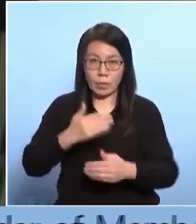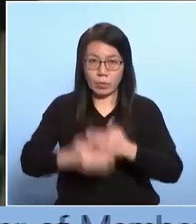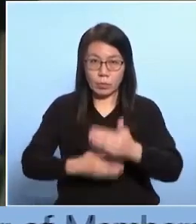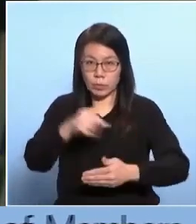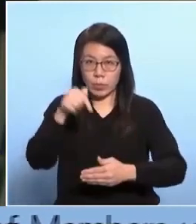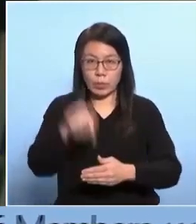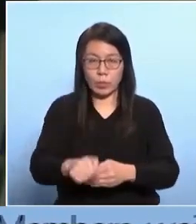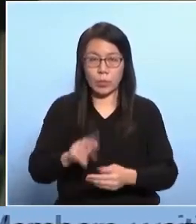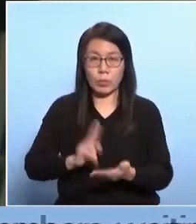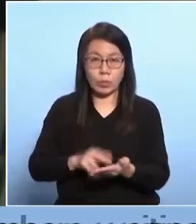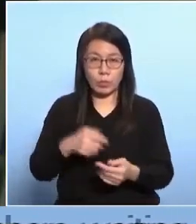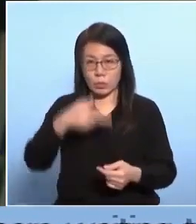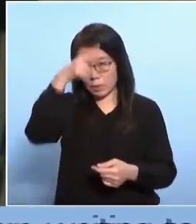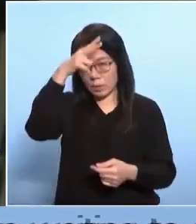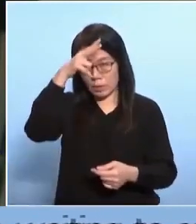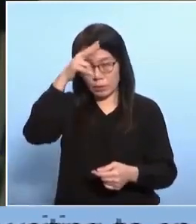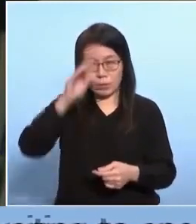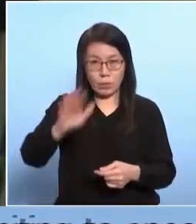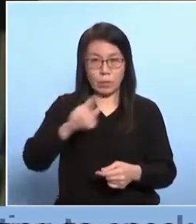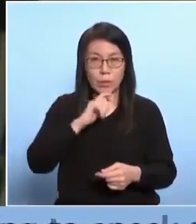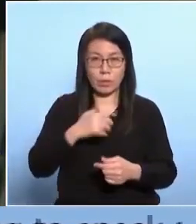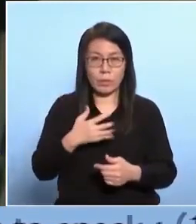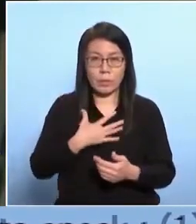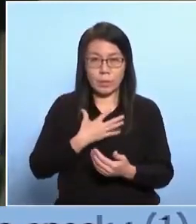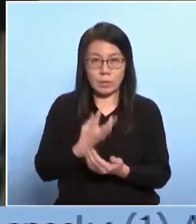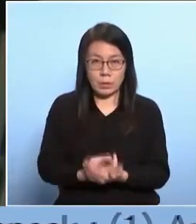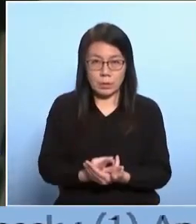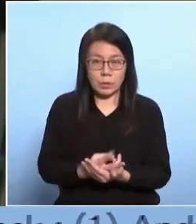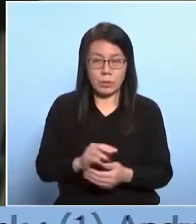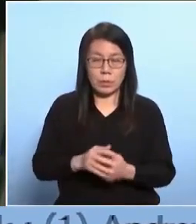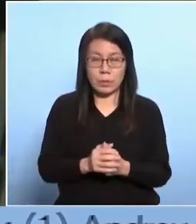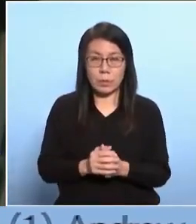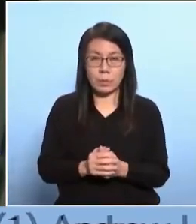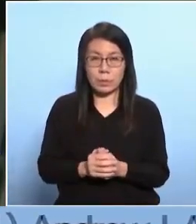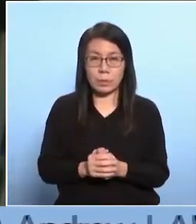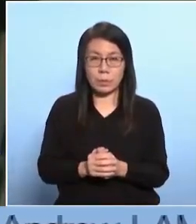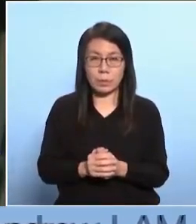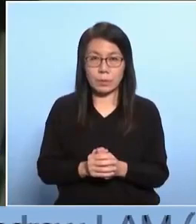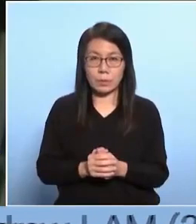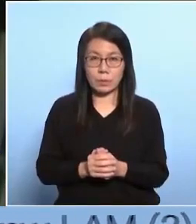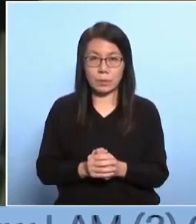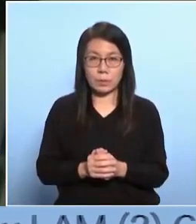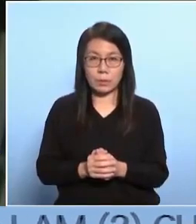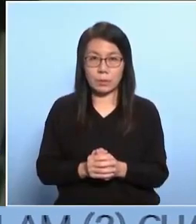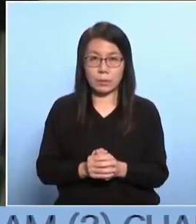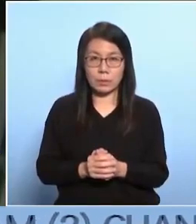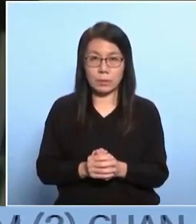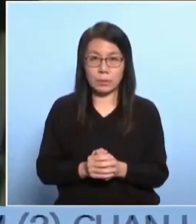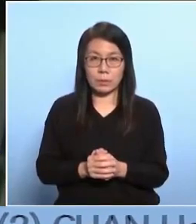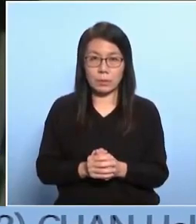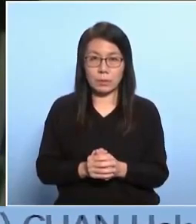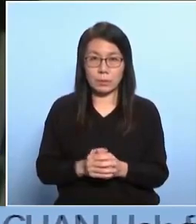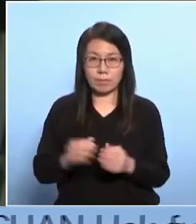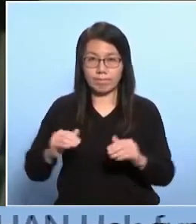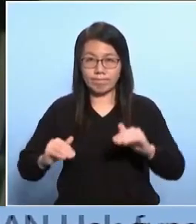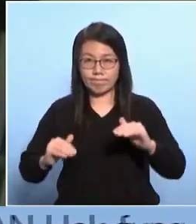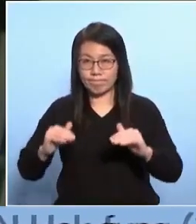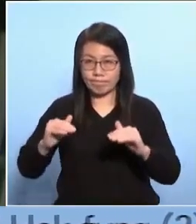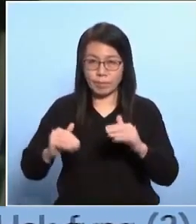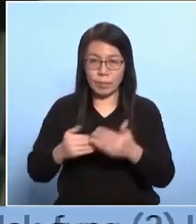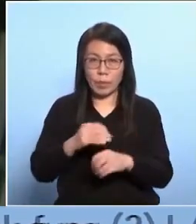has judiciously balanced the imperative of safeguarding national security with the need for economic advancement.